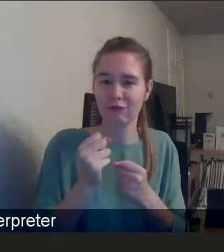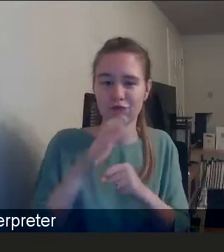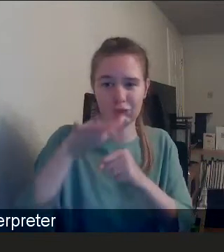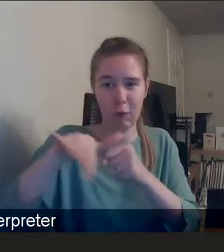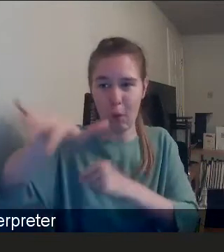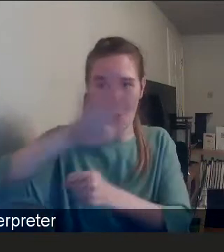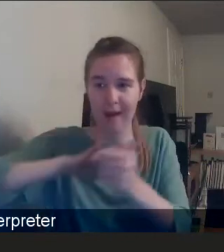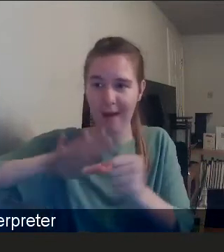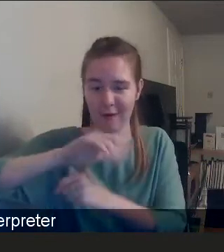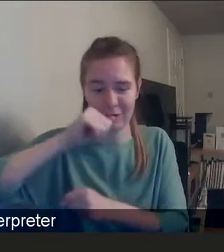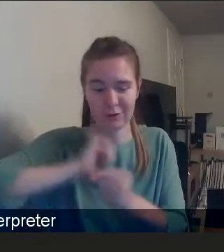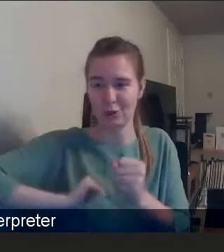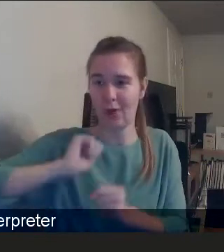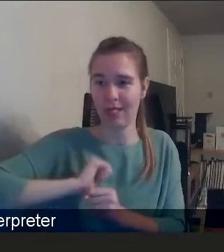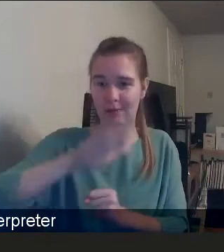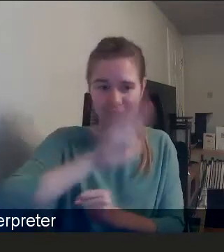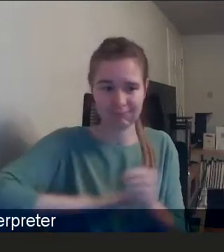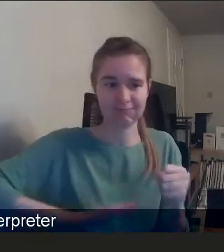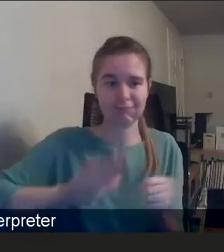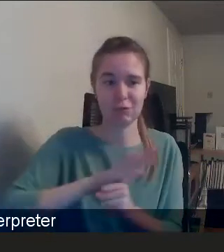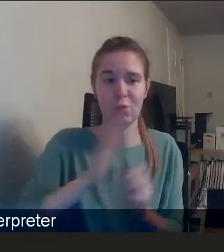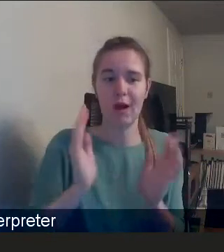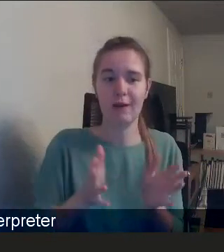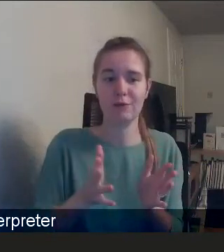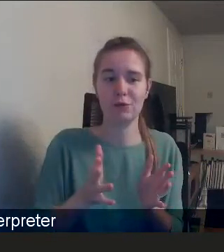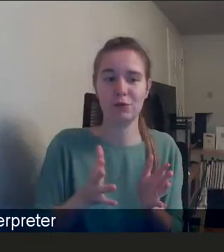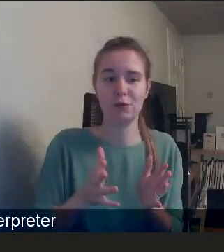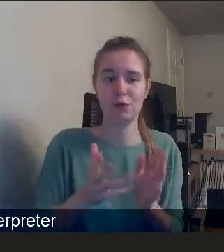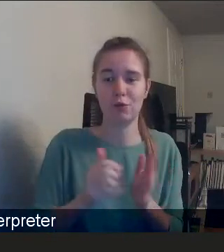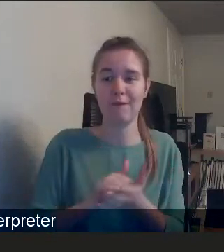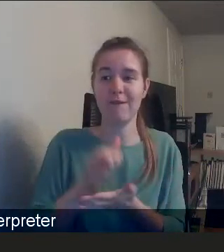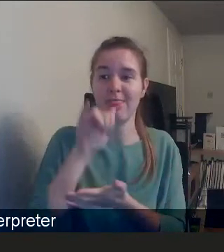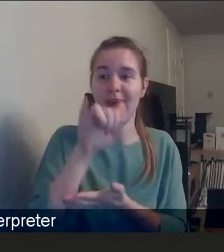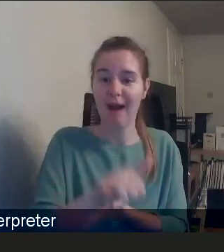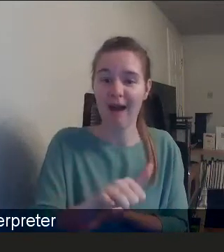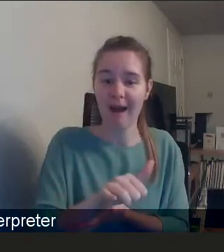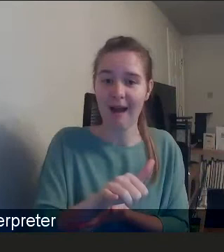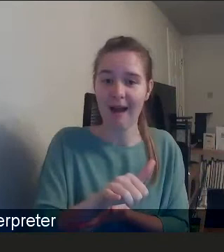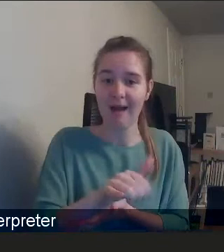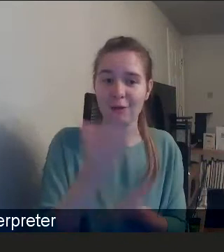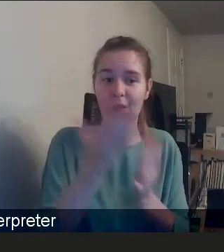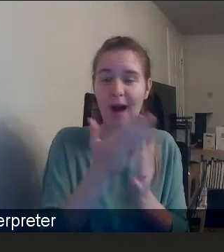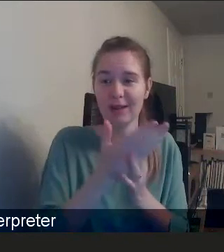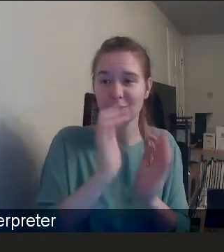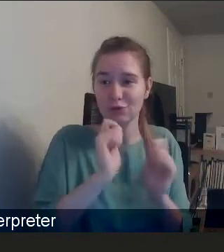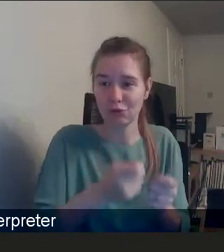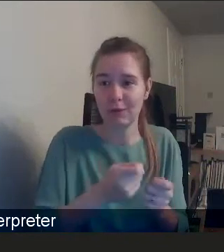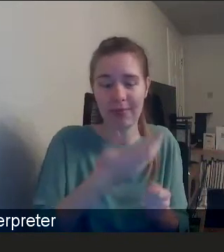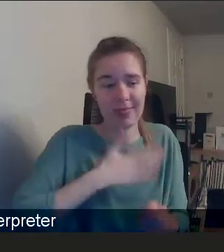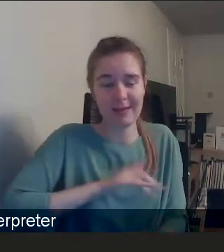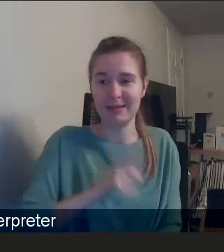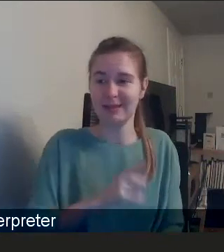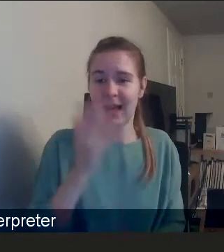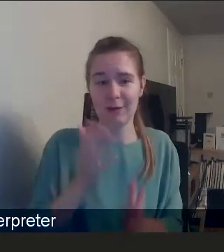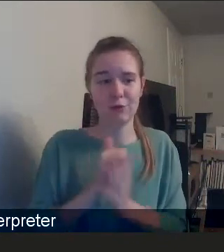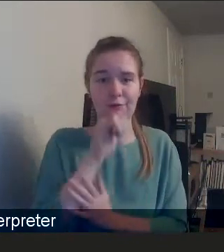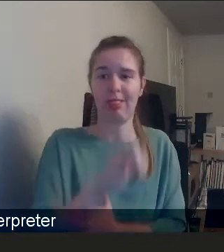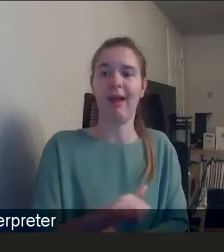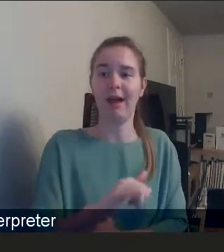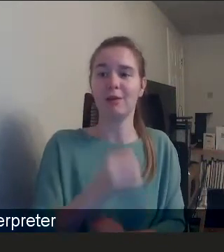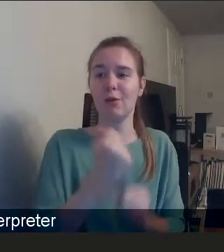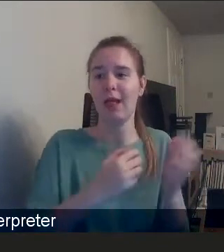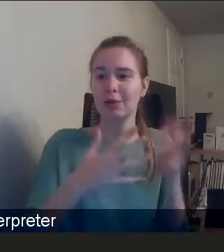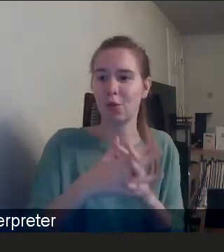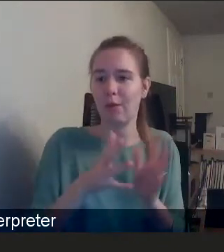some of whom having to take actual flights in order to get the treatment that they need. And it's